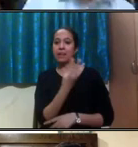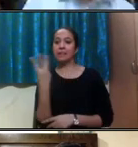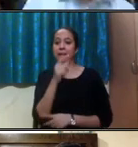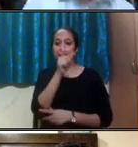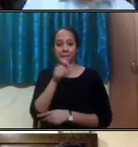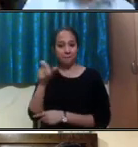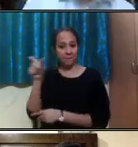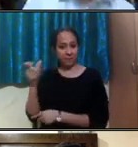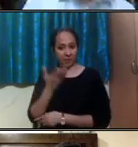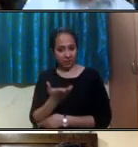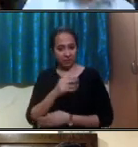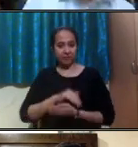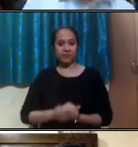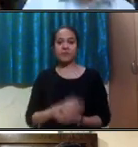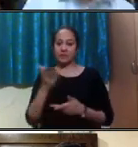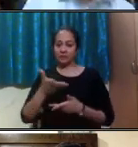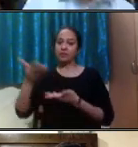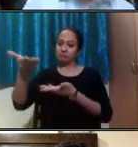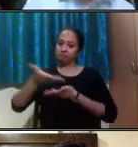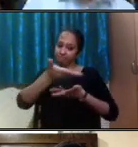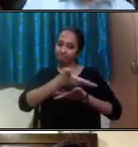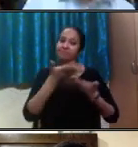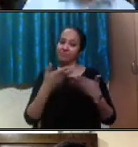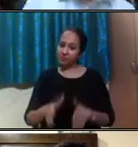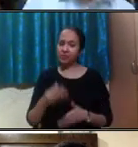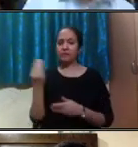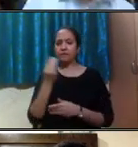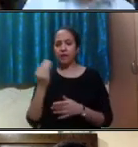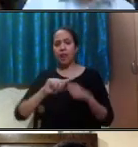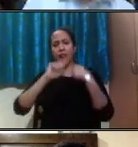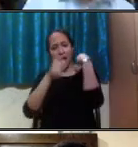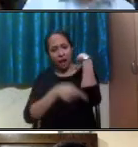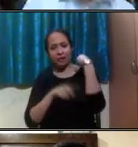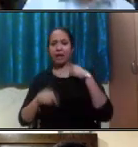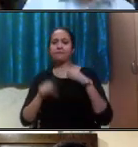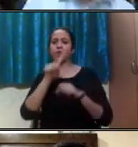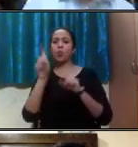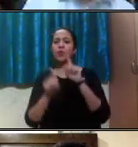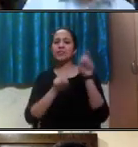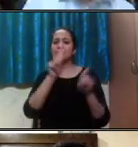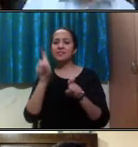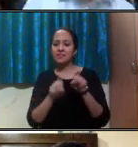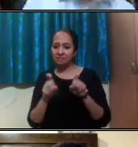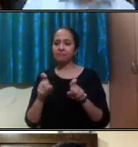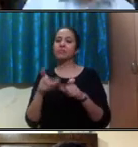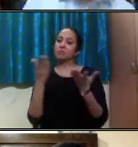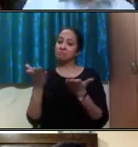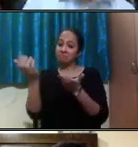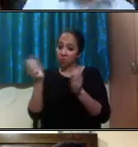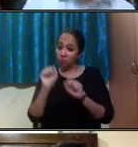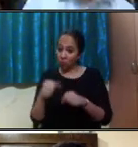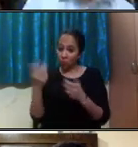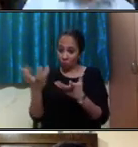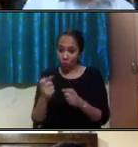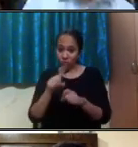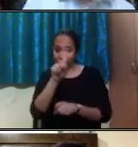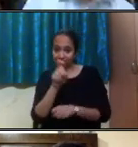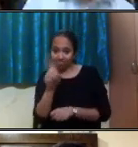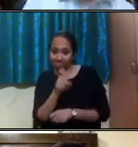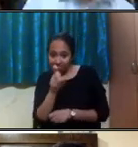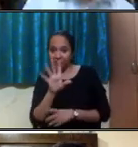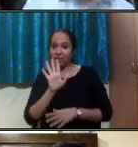the panel addresses us, there will be time for questions at the end. So you are very welcome to send us your questions.